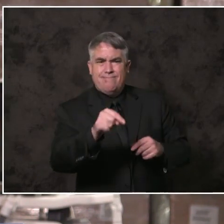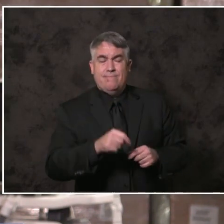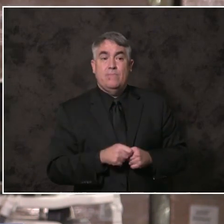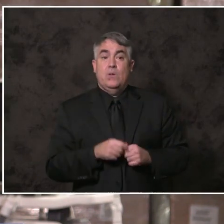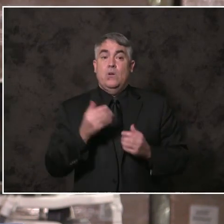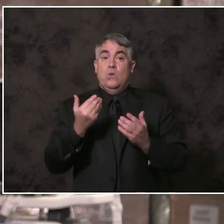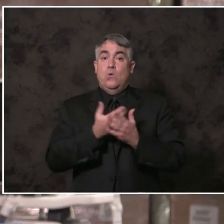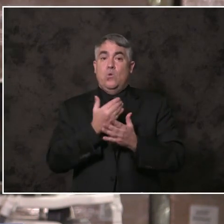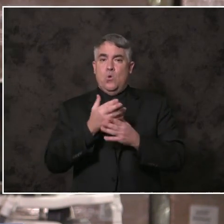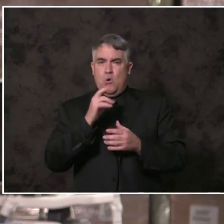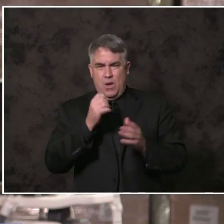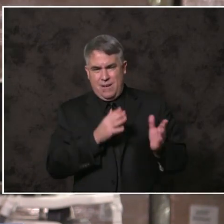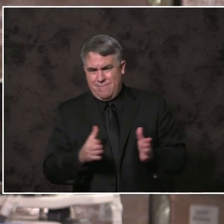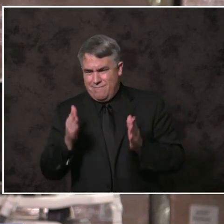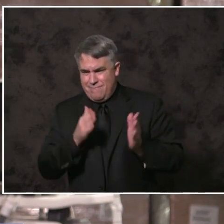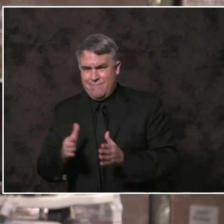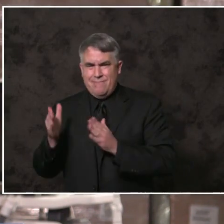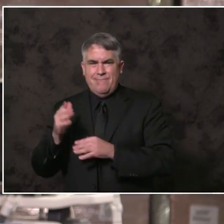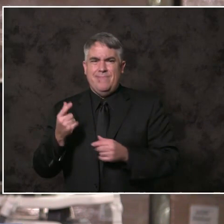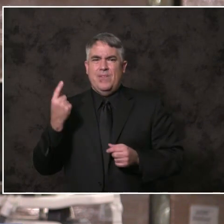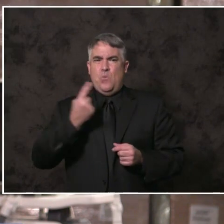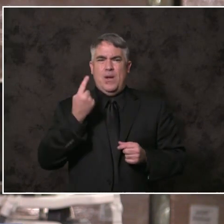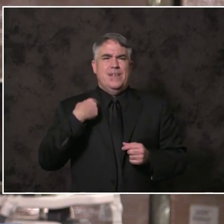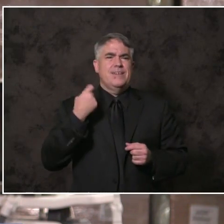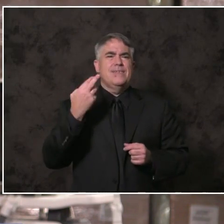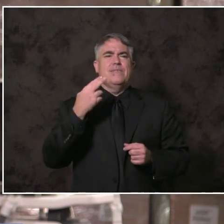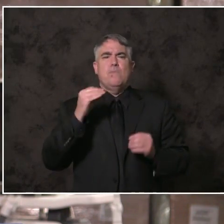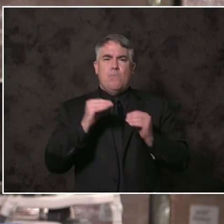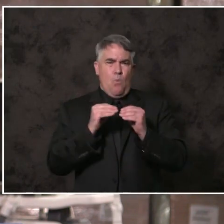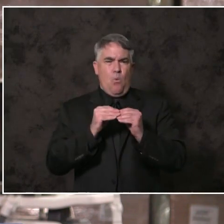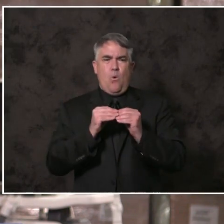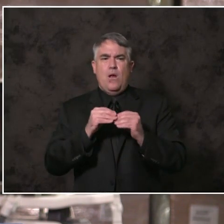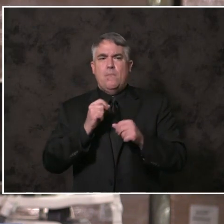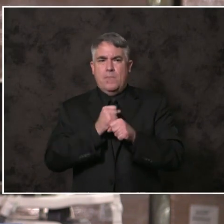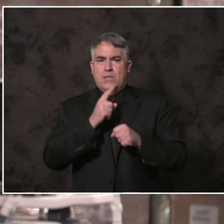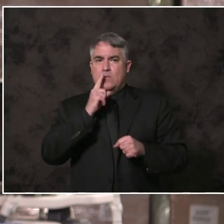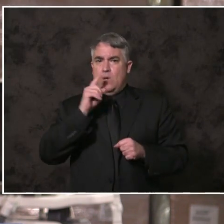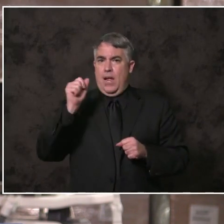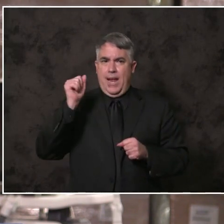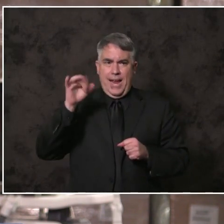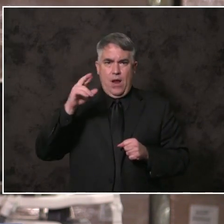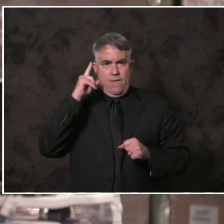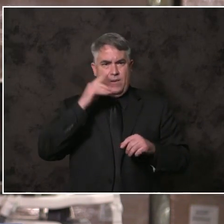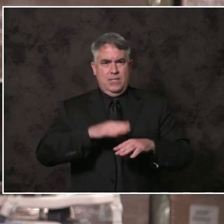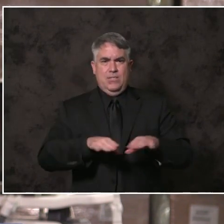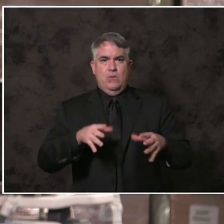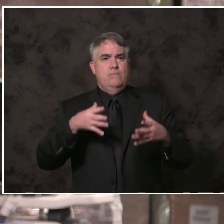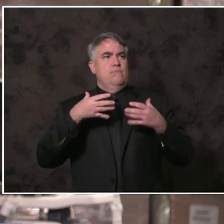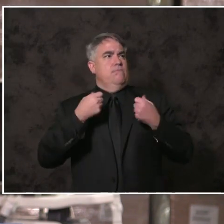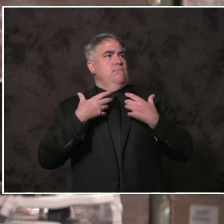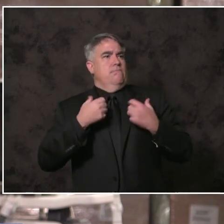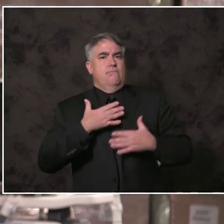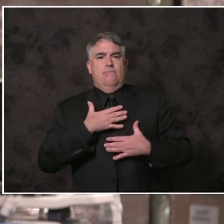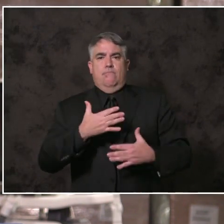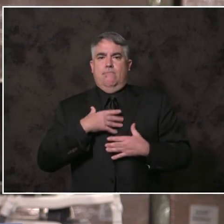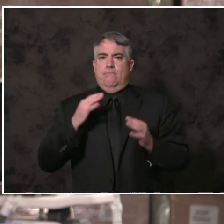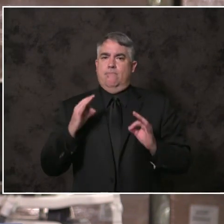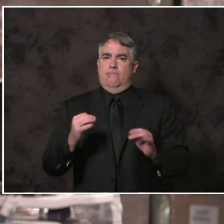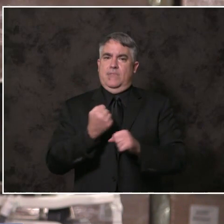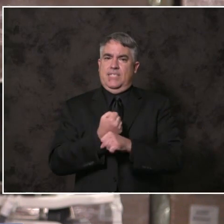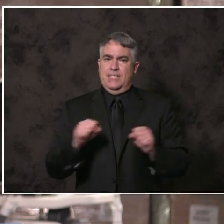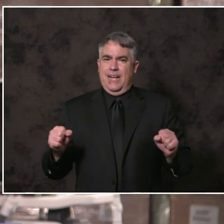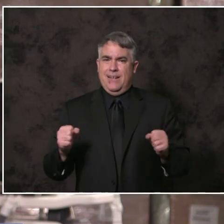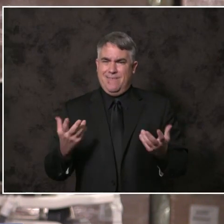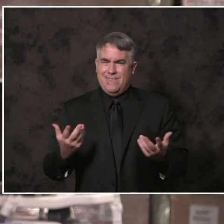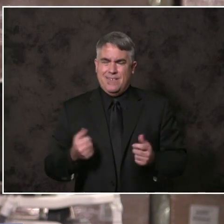control district will do even more to make the air our children breathe clean. Together with the California Air Resources Board on which